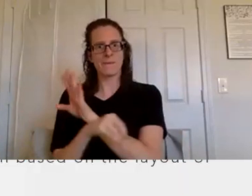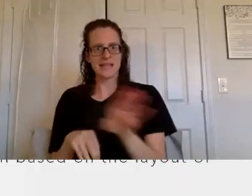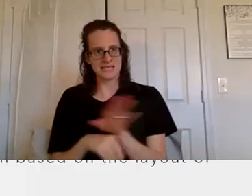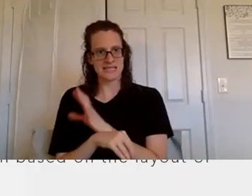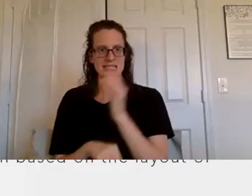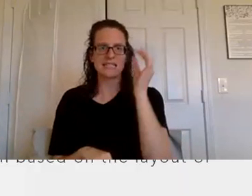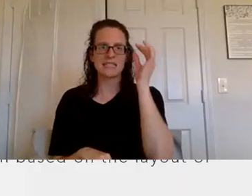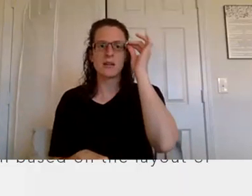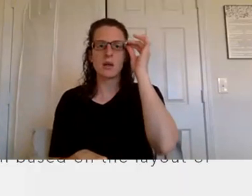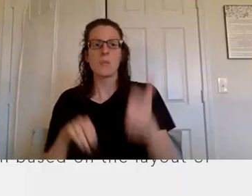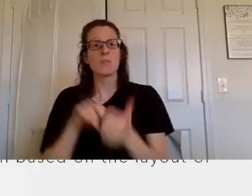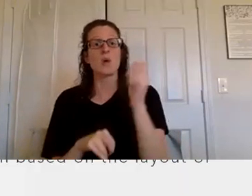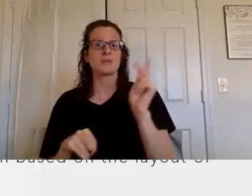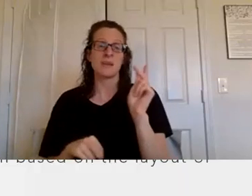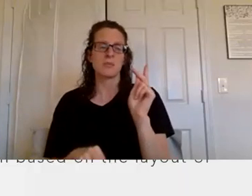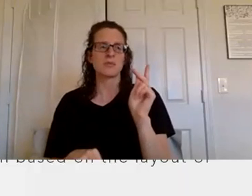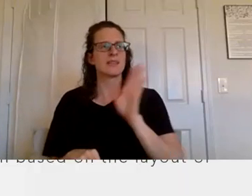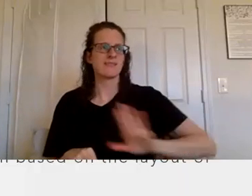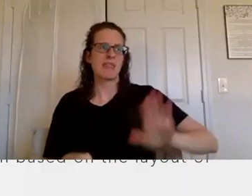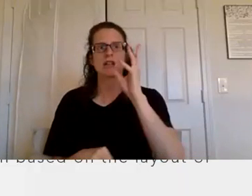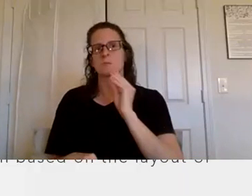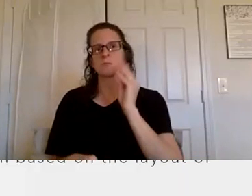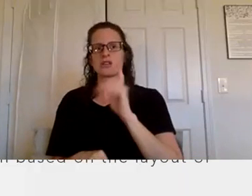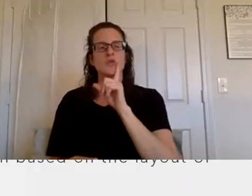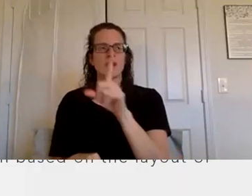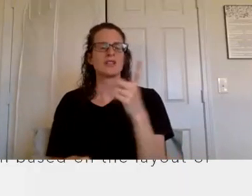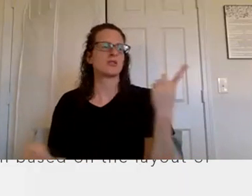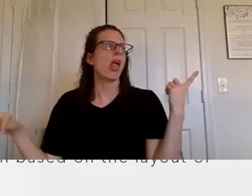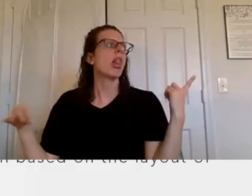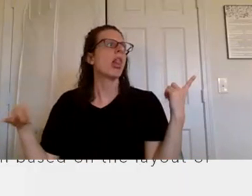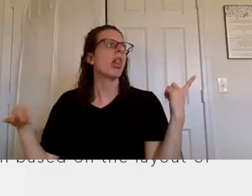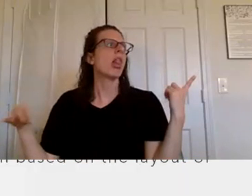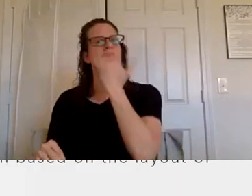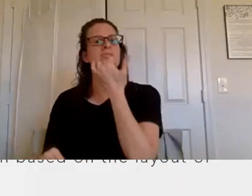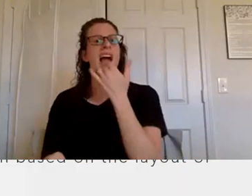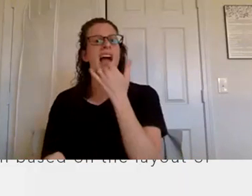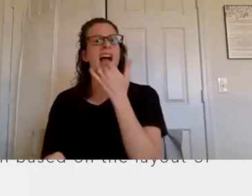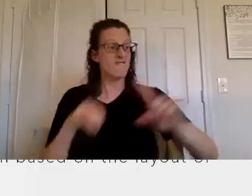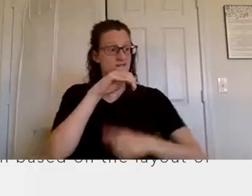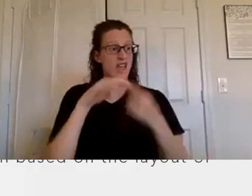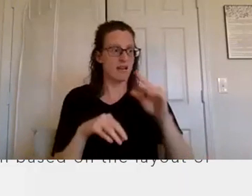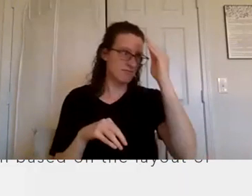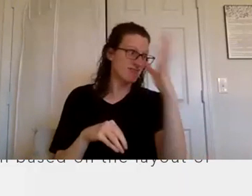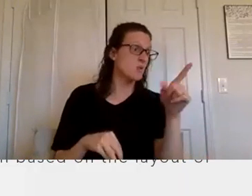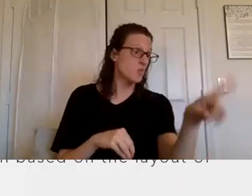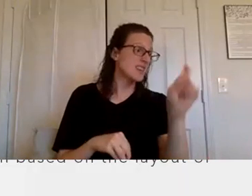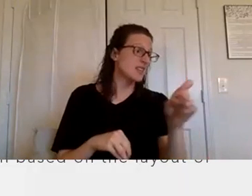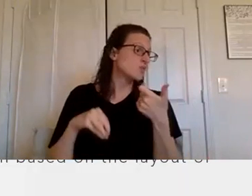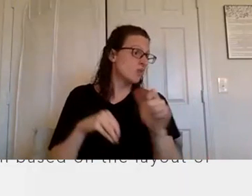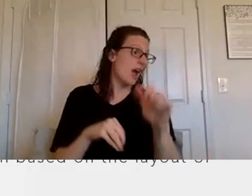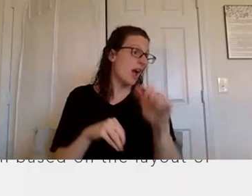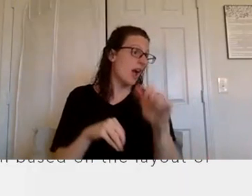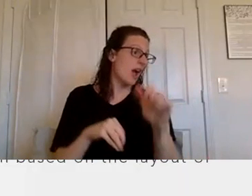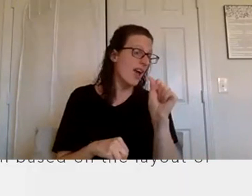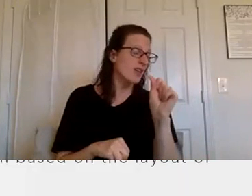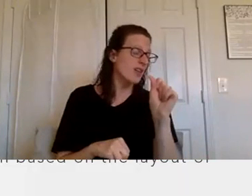people in young living that's that's how they get started is just kind of telling a friend hey you need to try this oil for this thing that's going on and